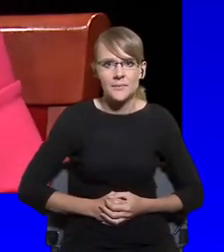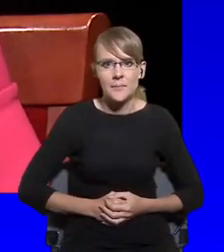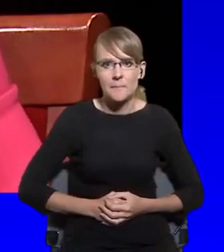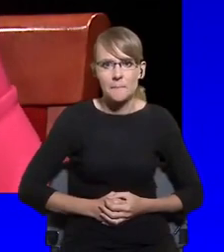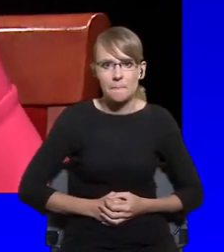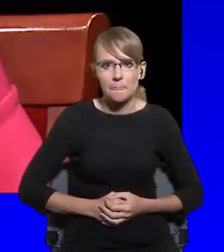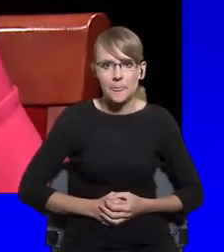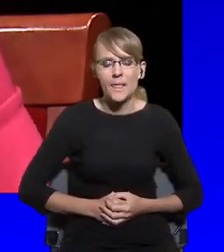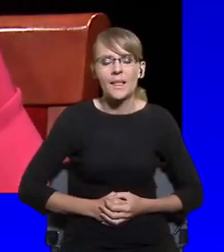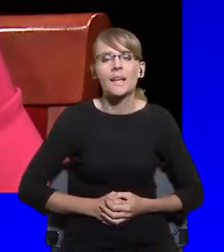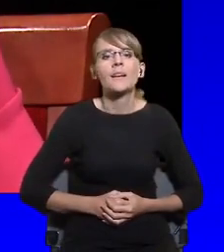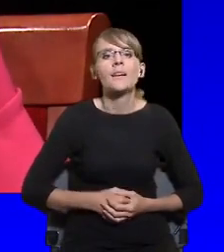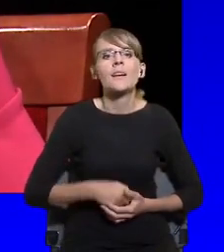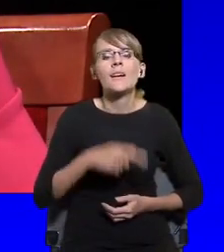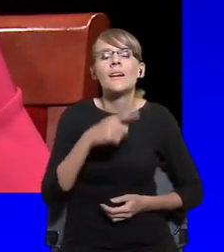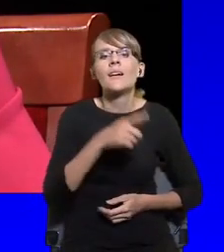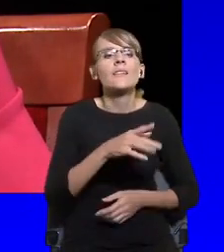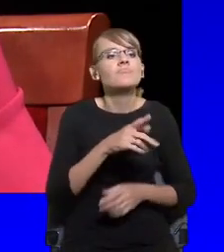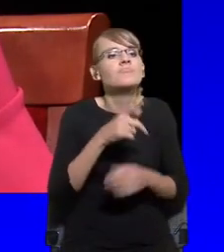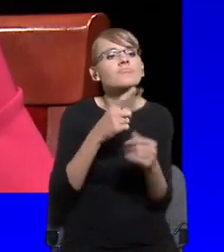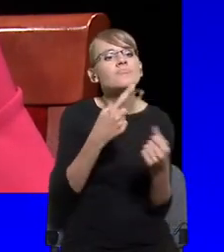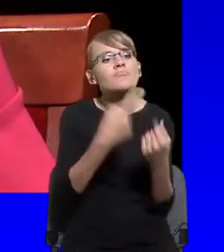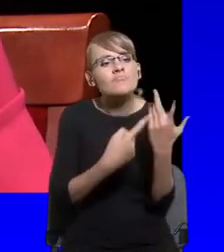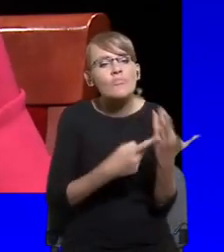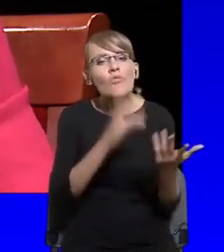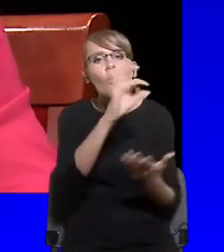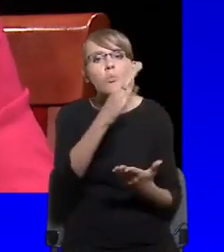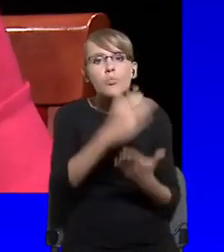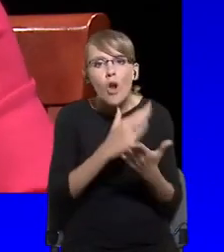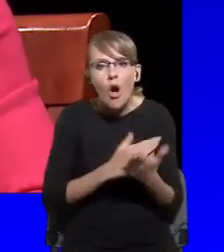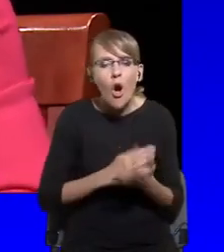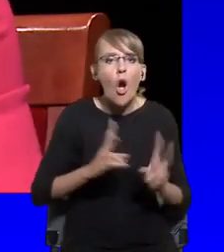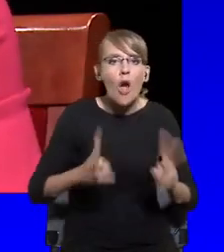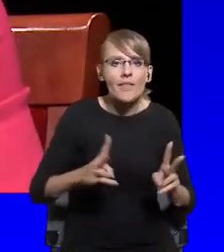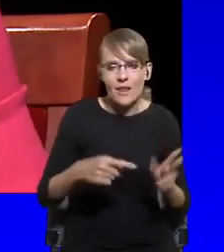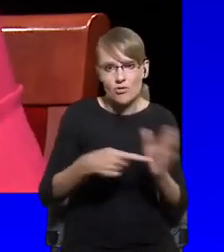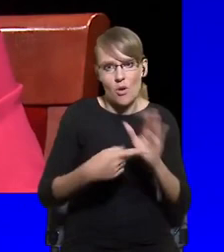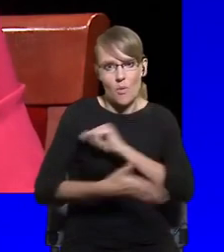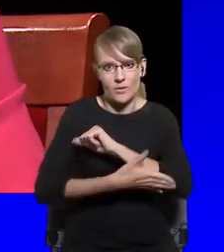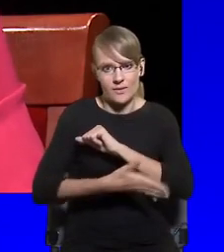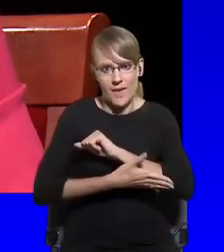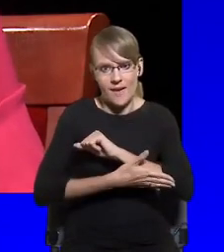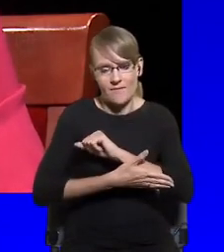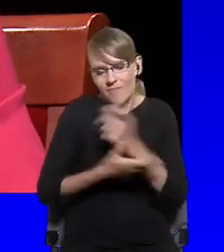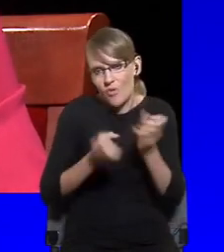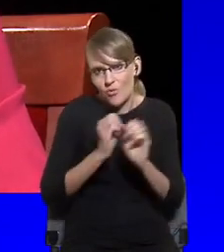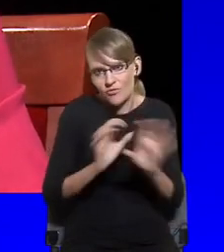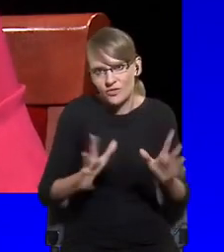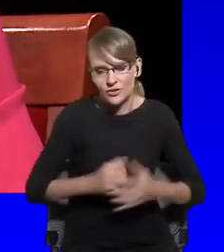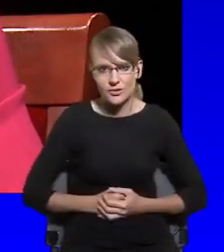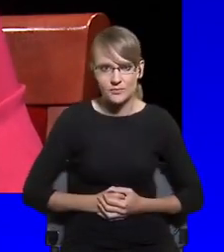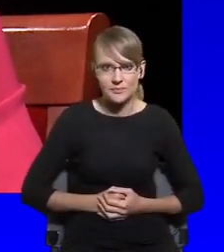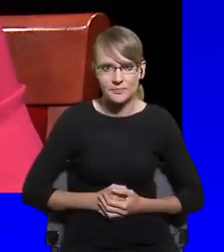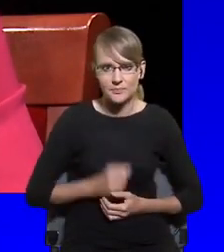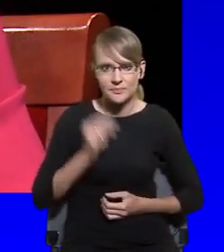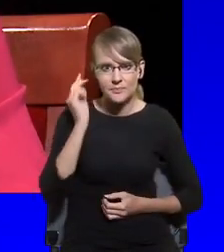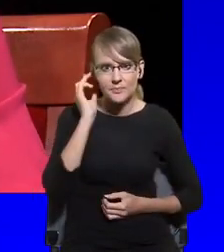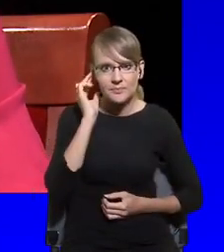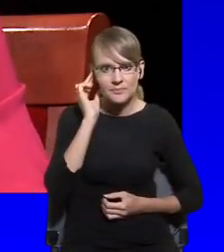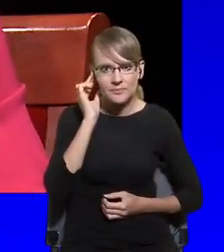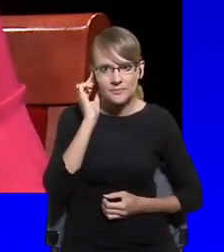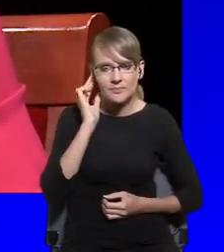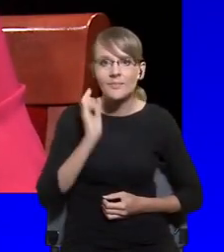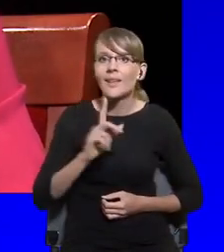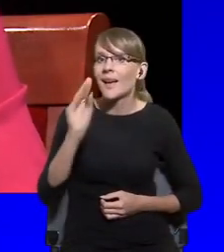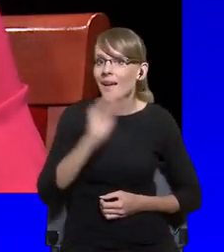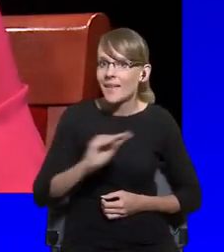uh, thinking about democracy into flight mode from time to time, of course, yes. But there is one, one more thing that the liberals actually have